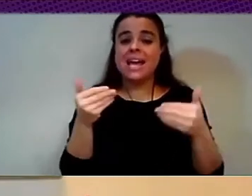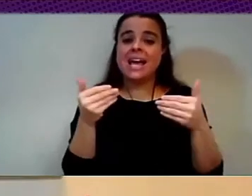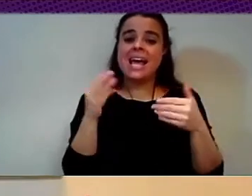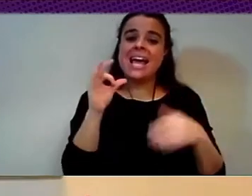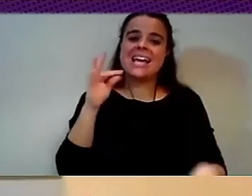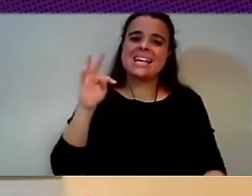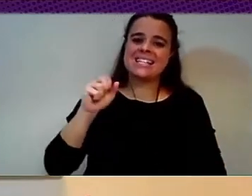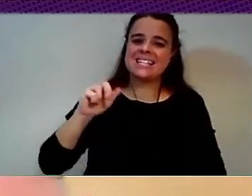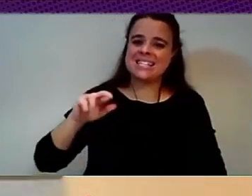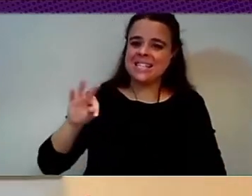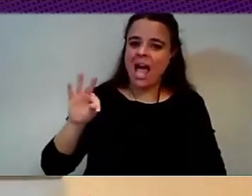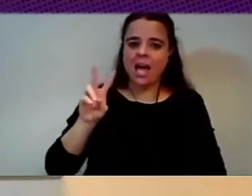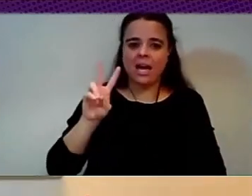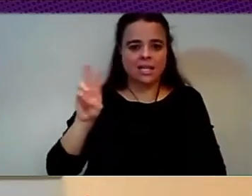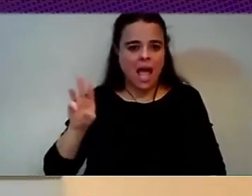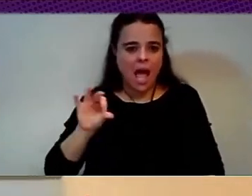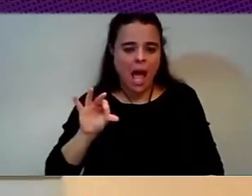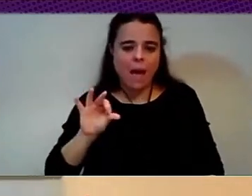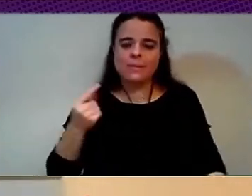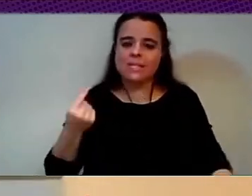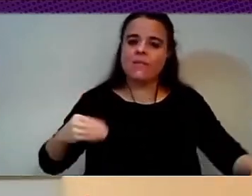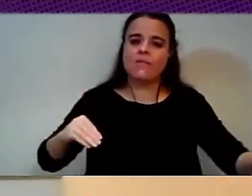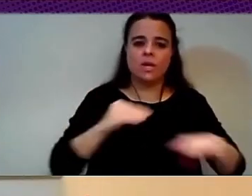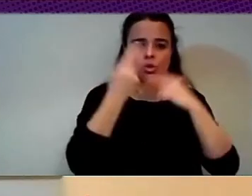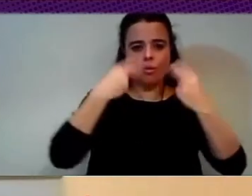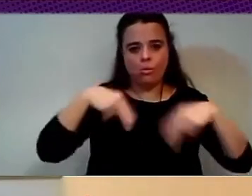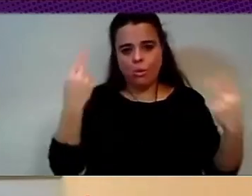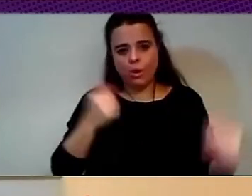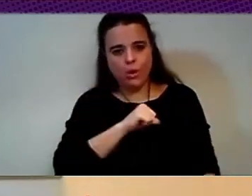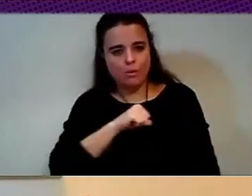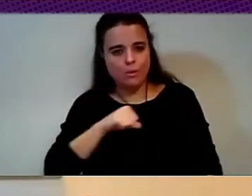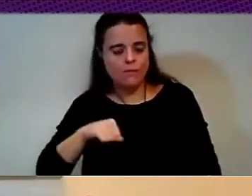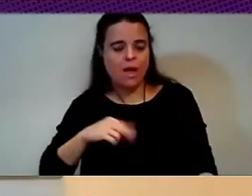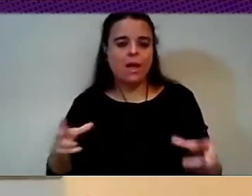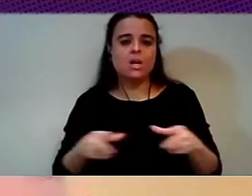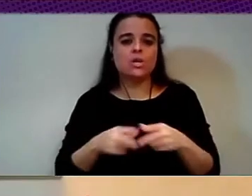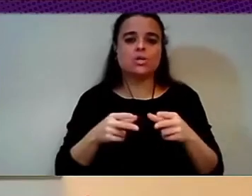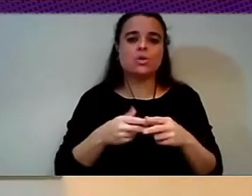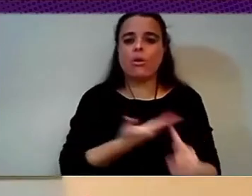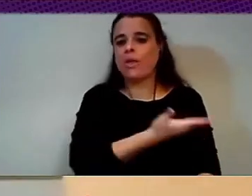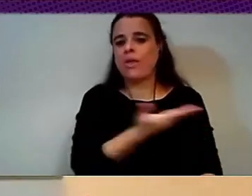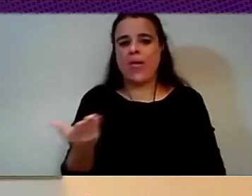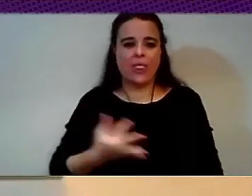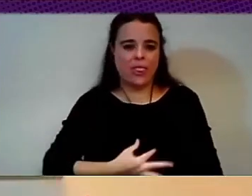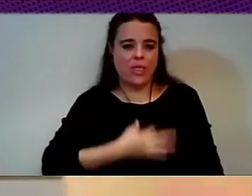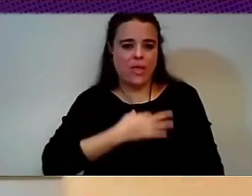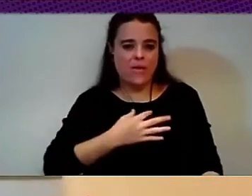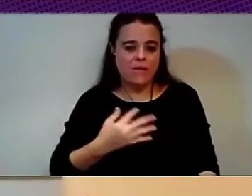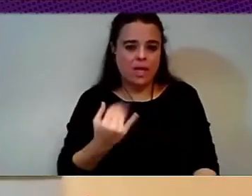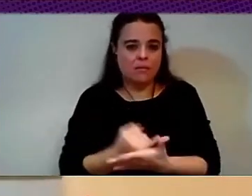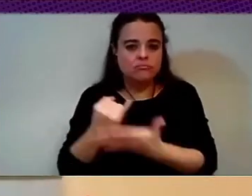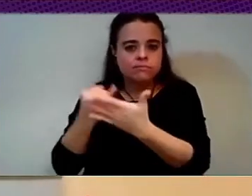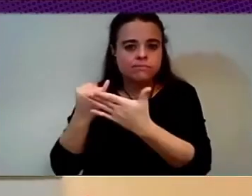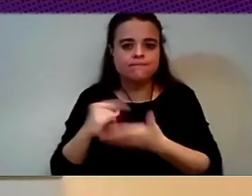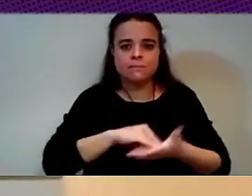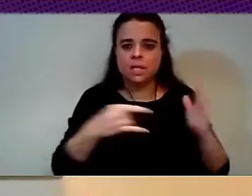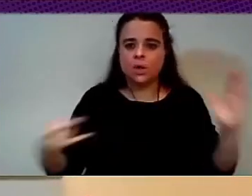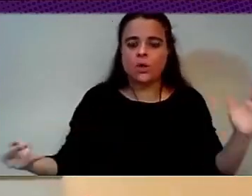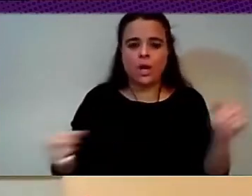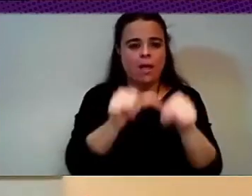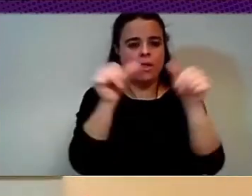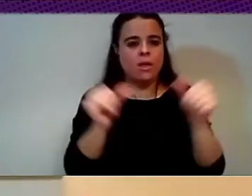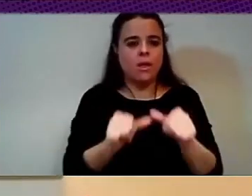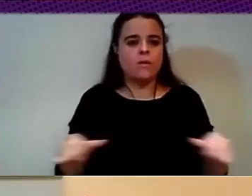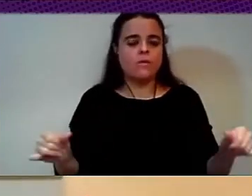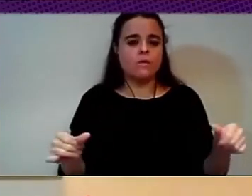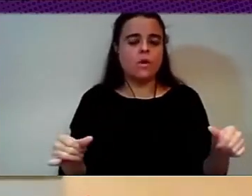society experimenting with technology in a completely different form, like the libraries, like the post office, but of the